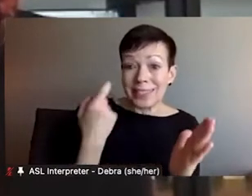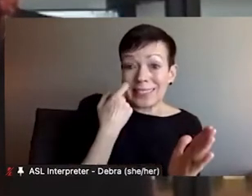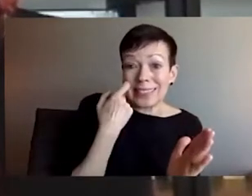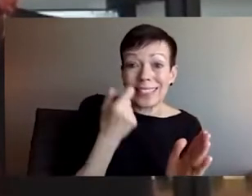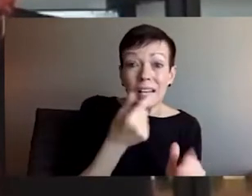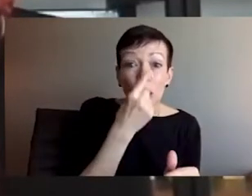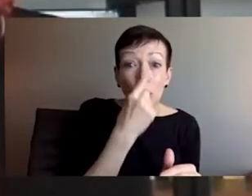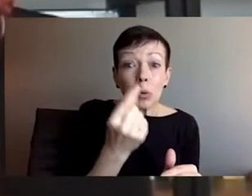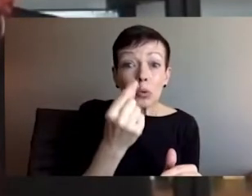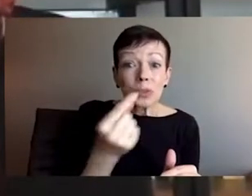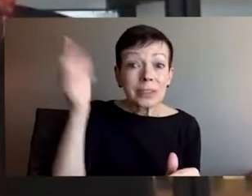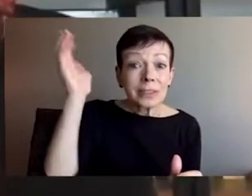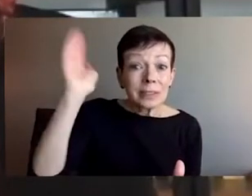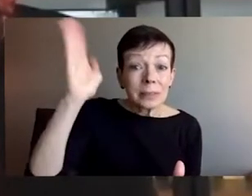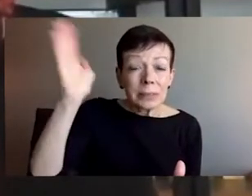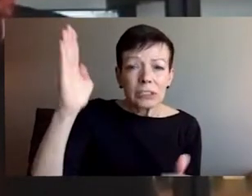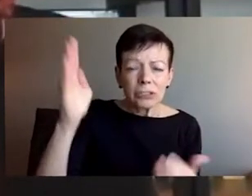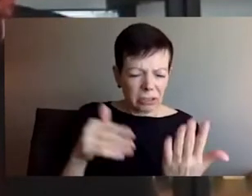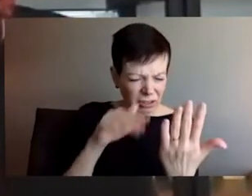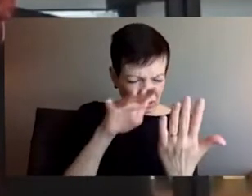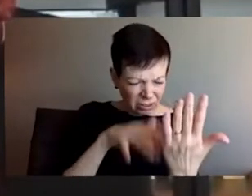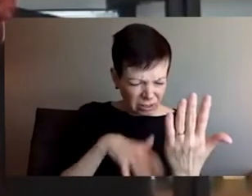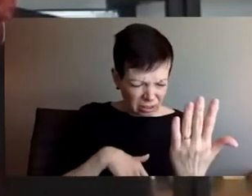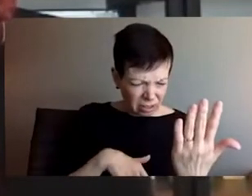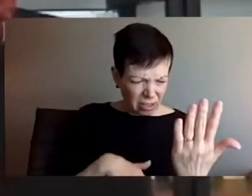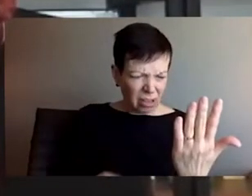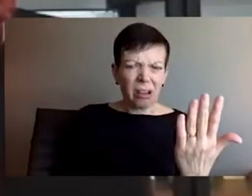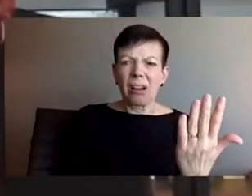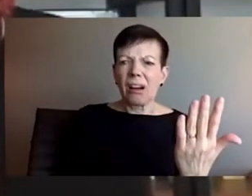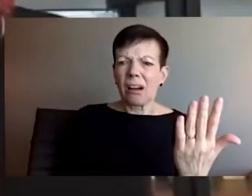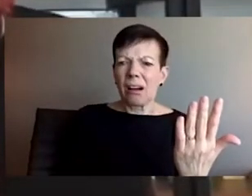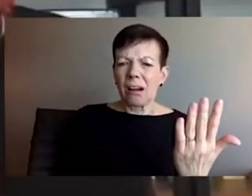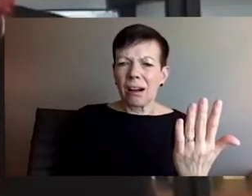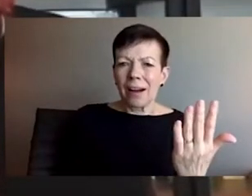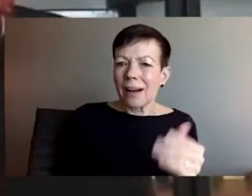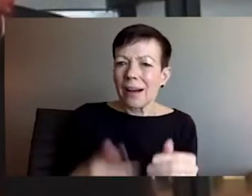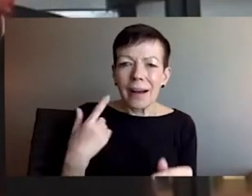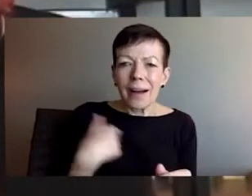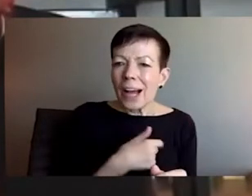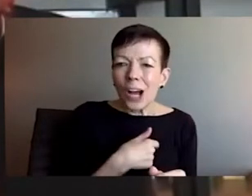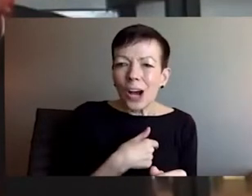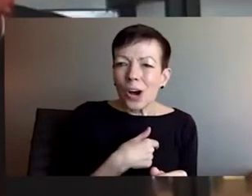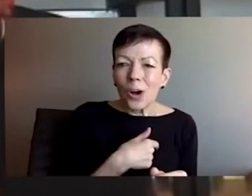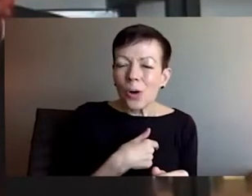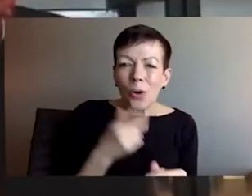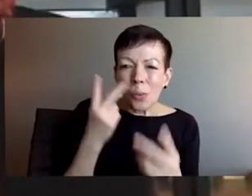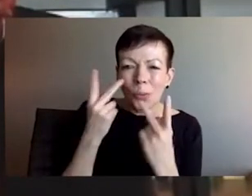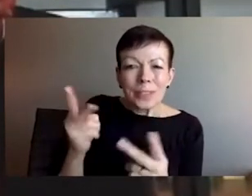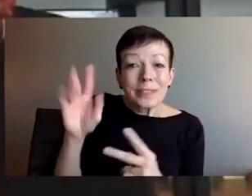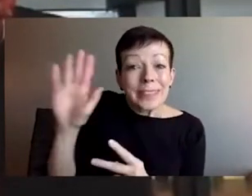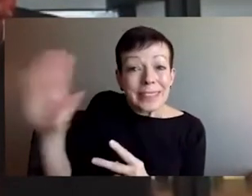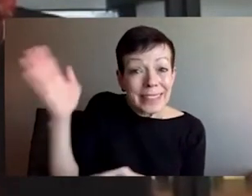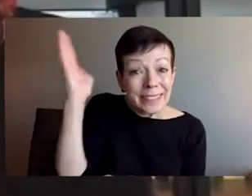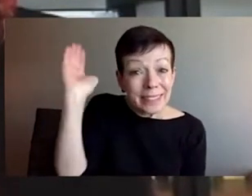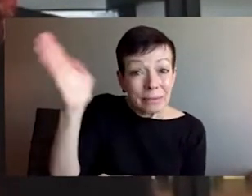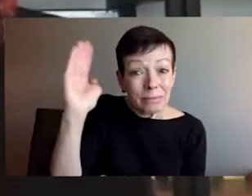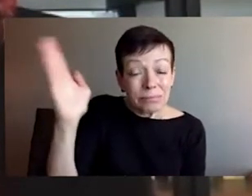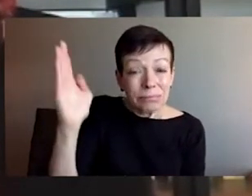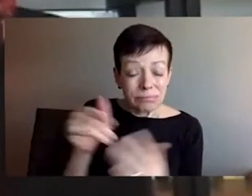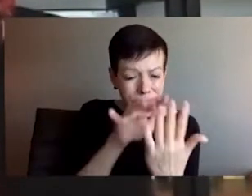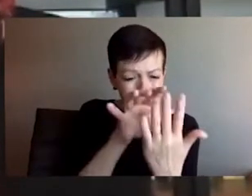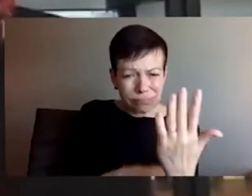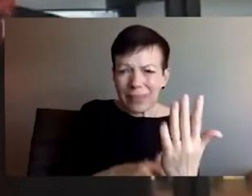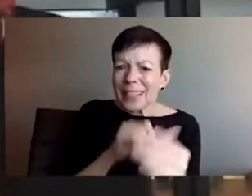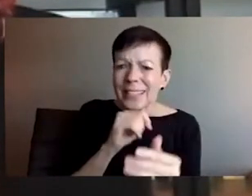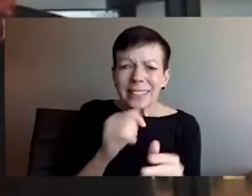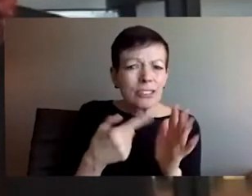so, so there's, there's a long and complicated history there. Um, however, I would not take, again, if